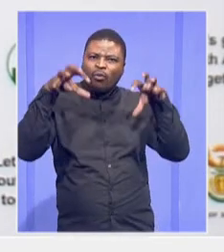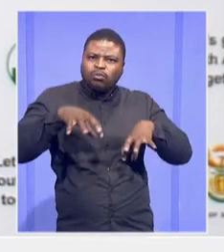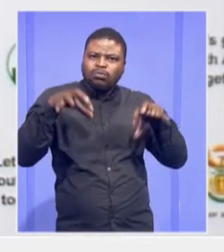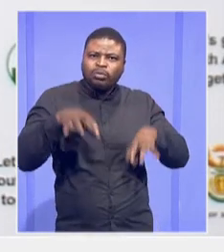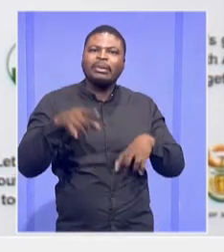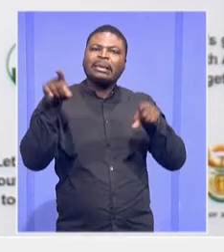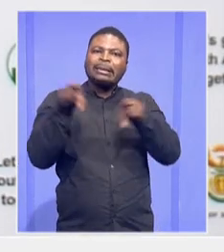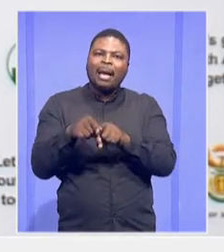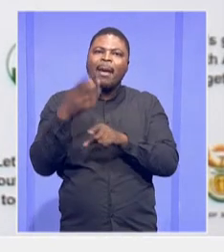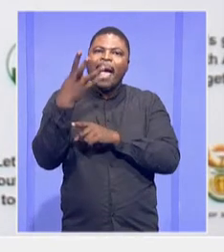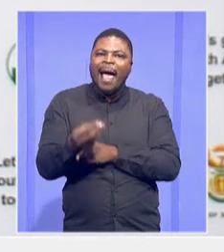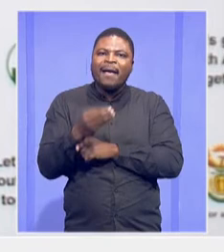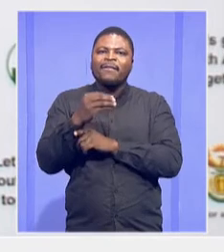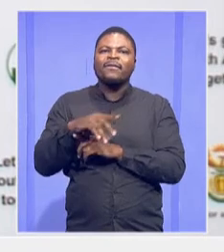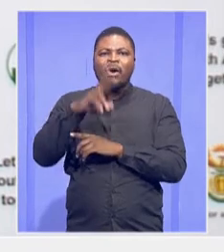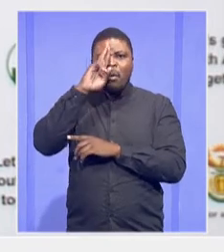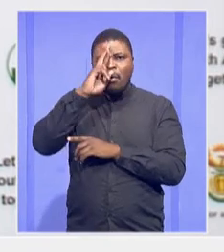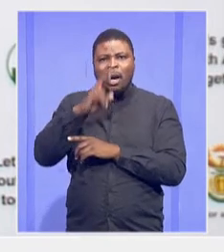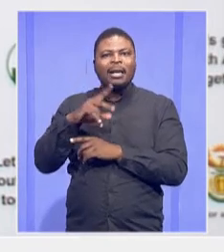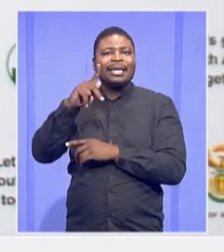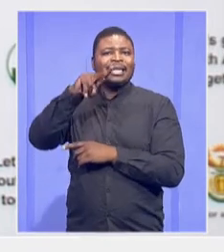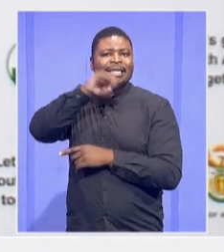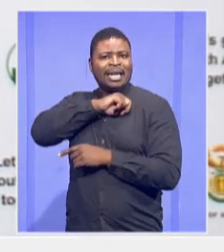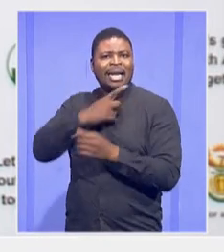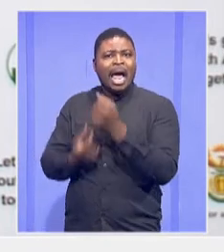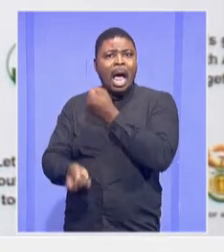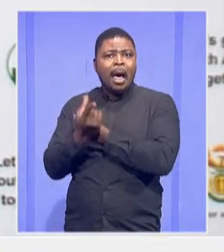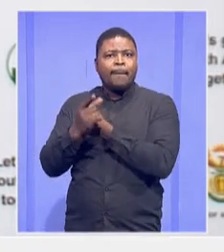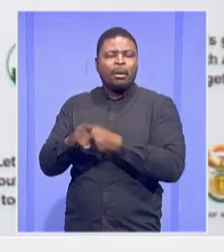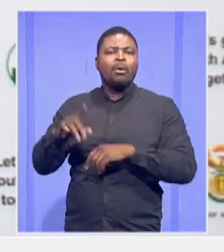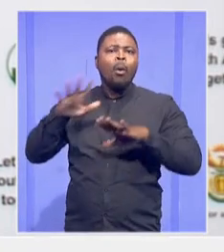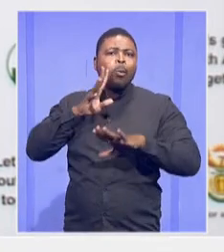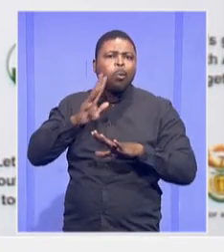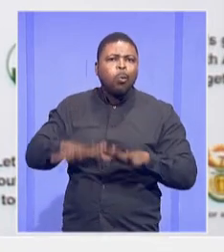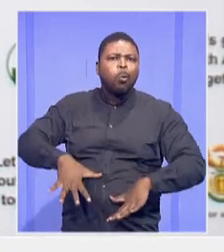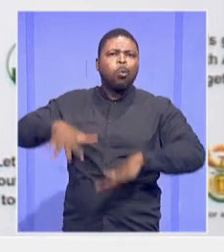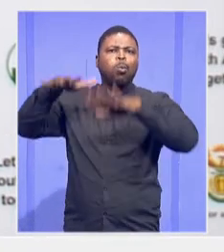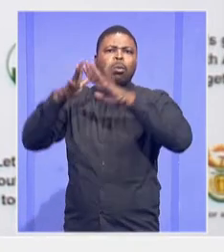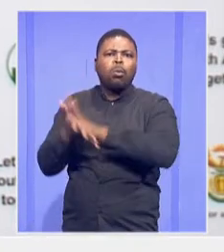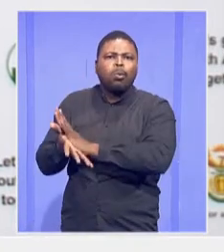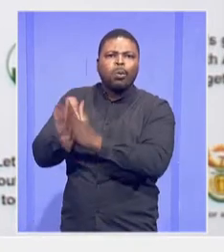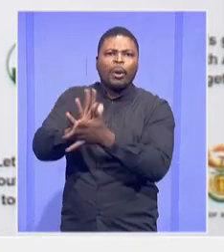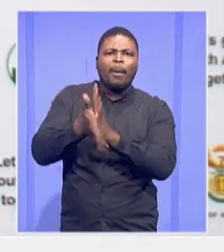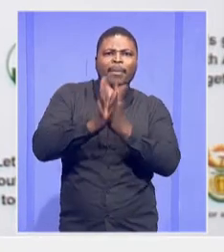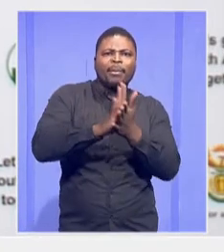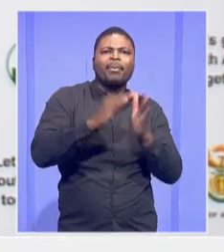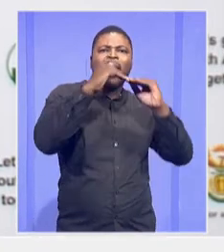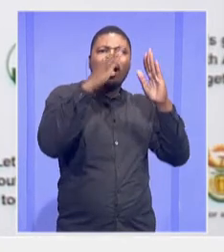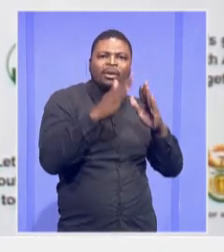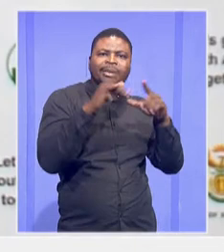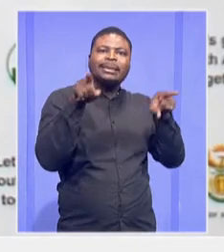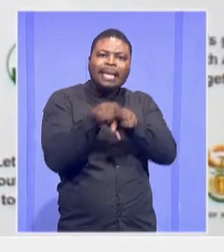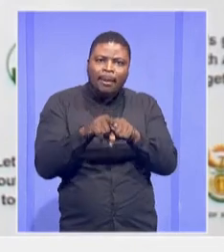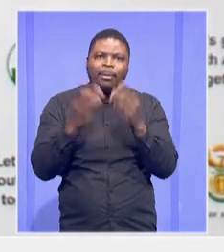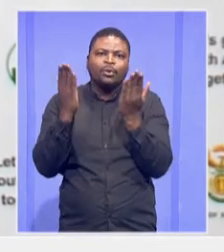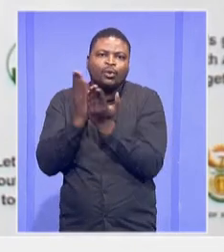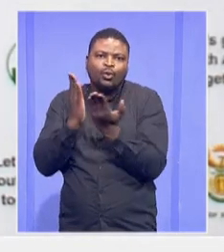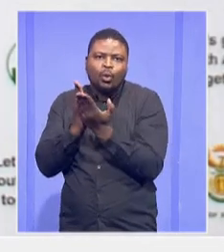disasters that we have seen even in KZN, the list continues to increase.